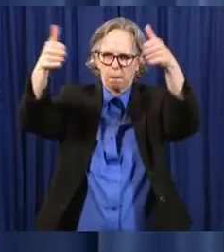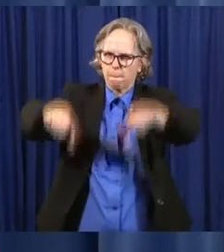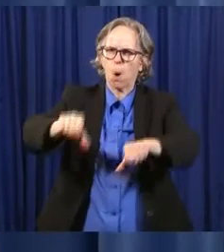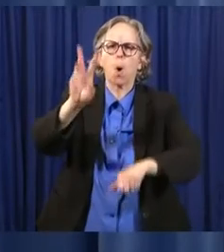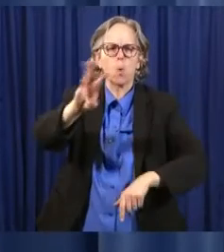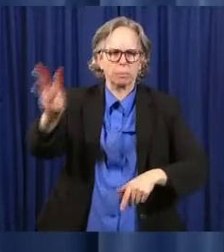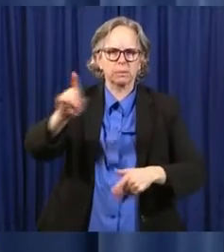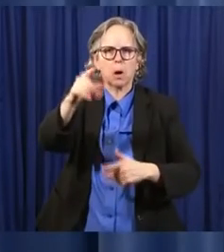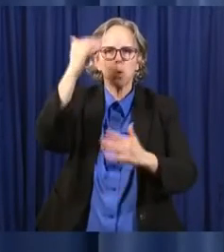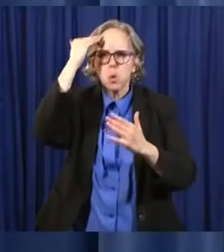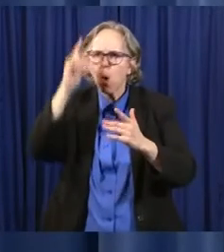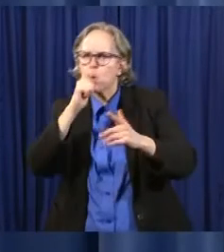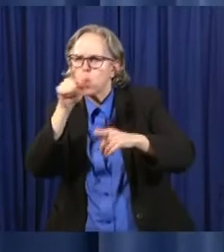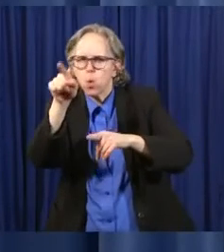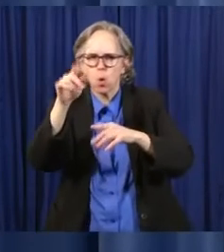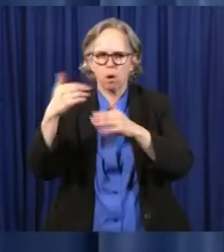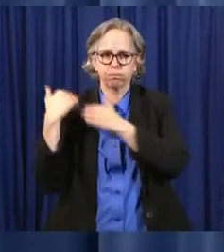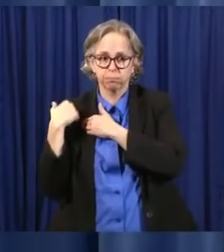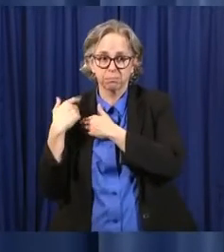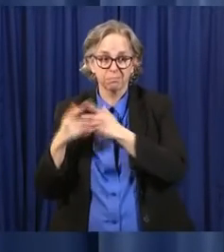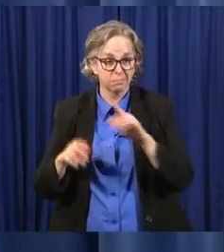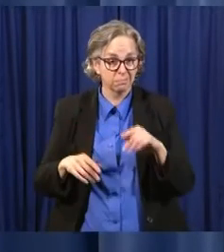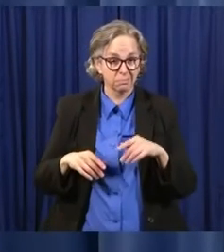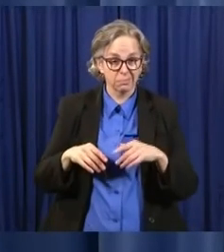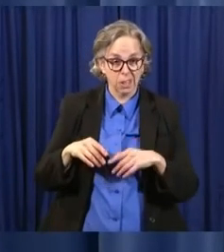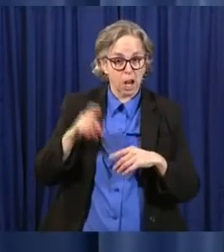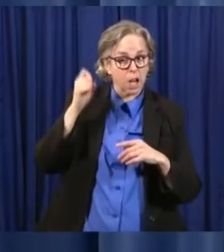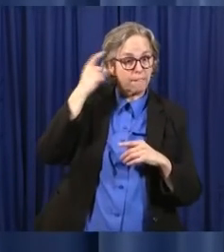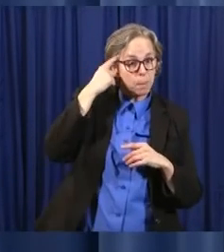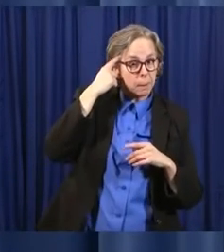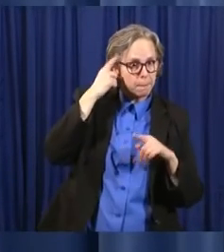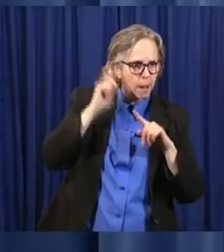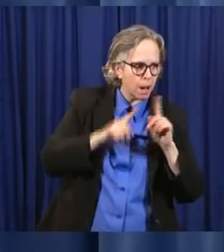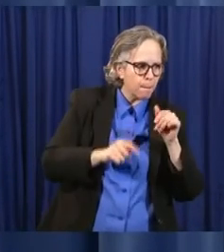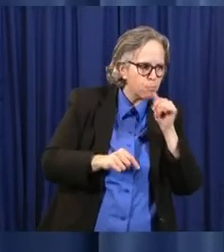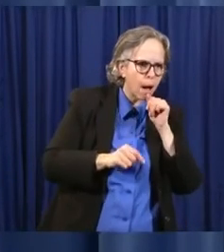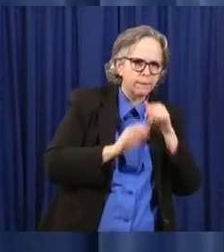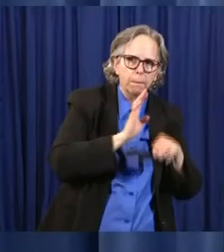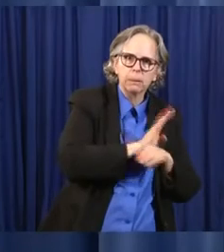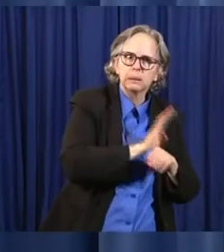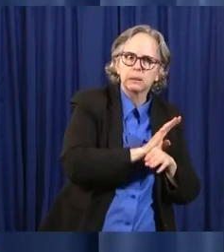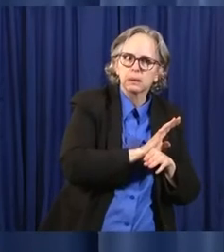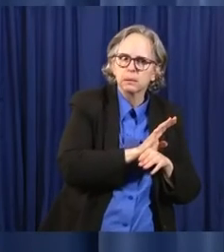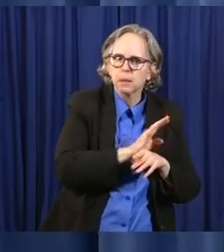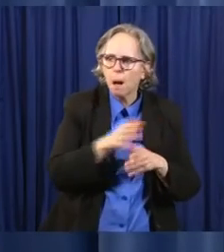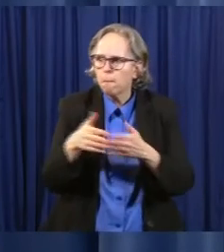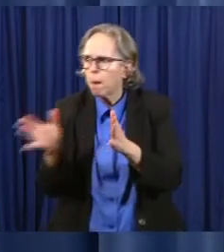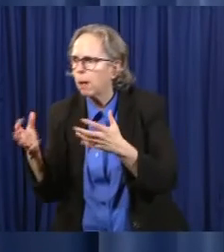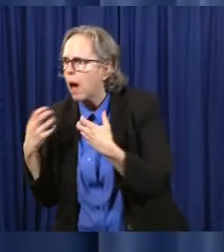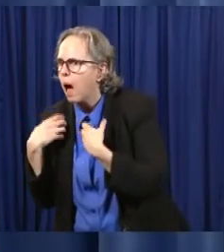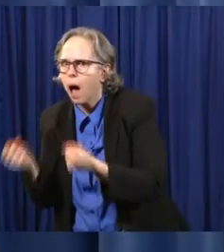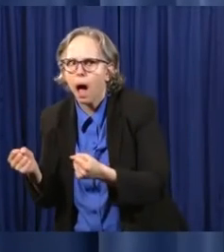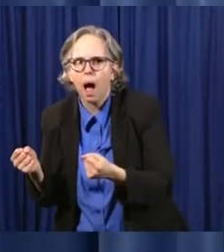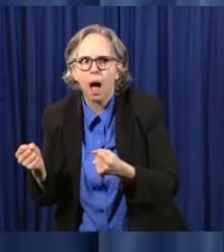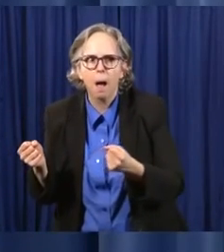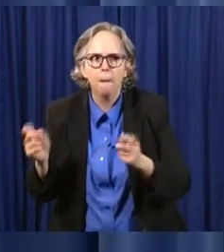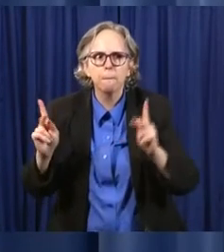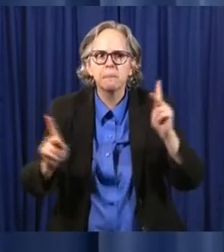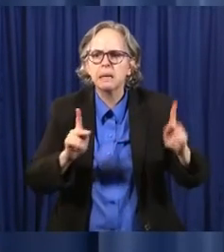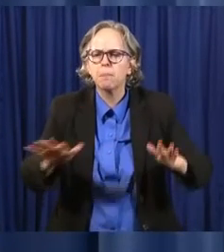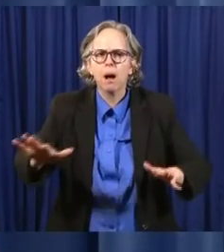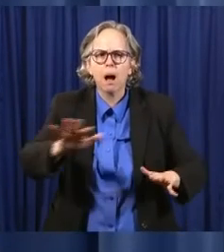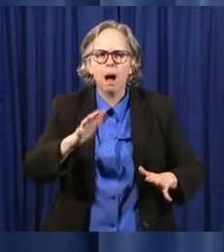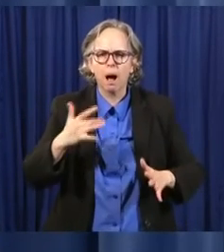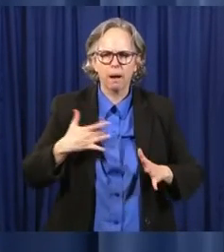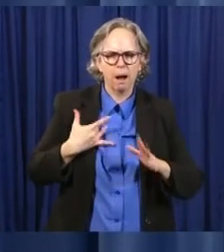It's people not just from government, but people from the private sector, people from public health, people who understand what is going on. And we're very, very